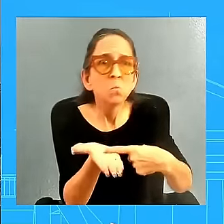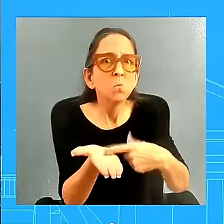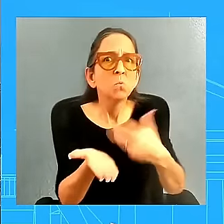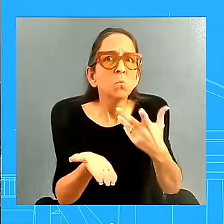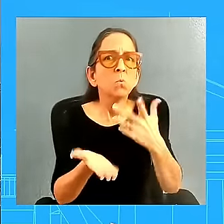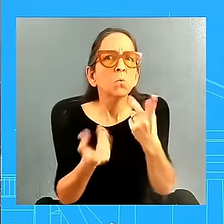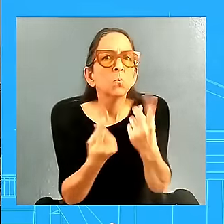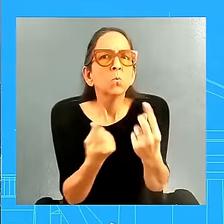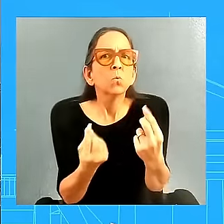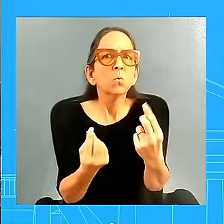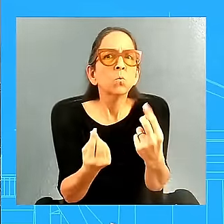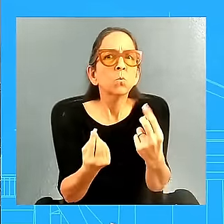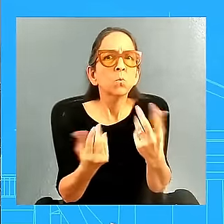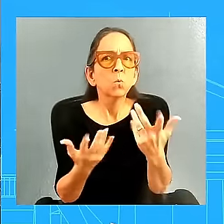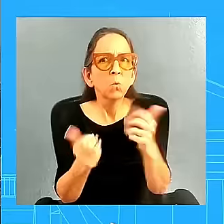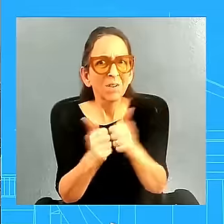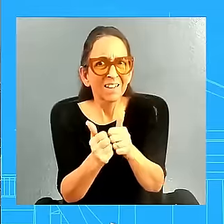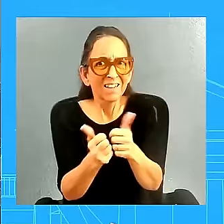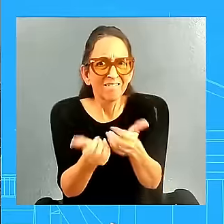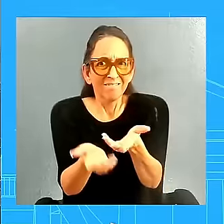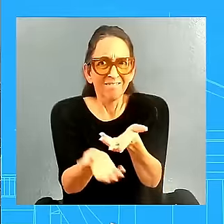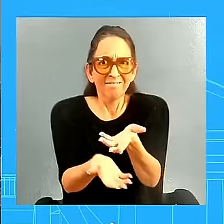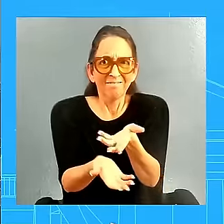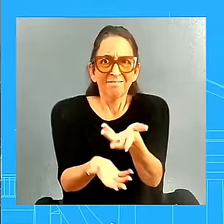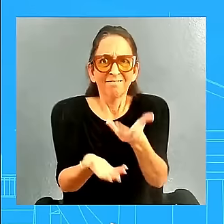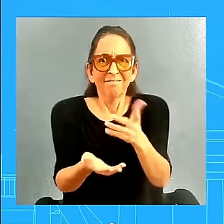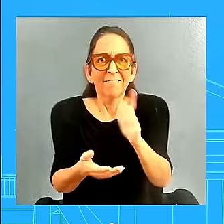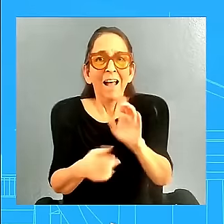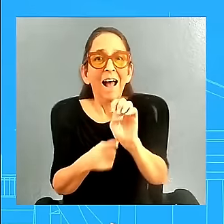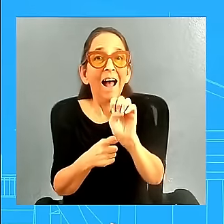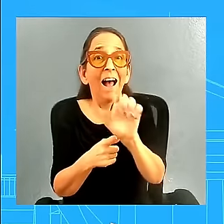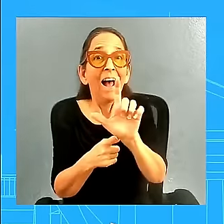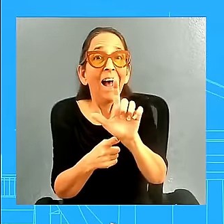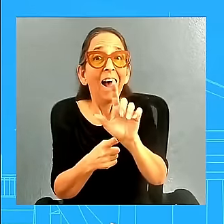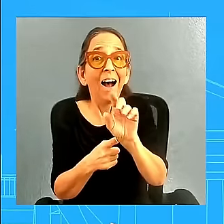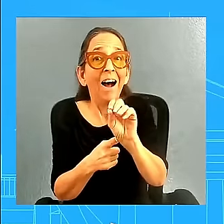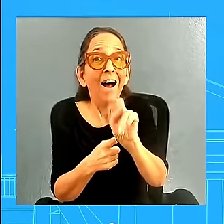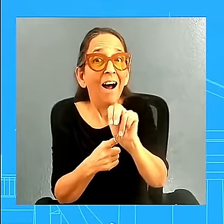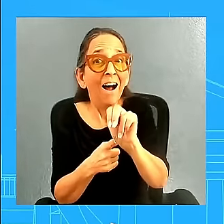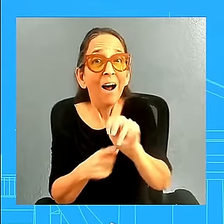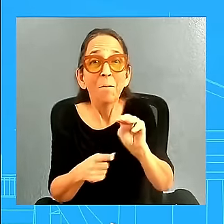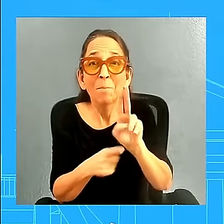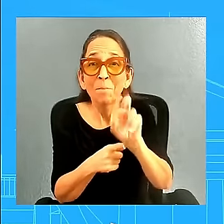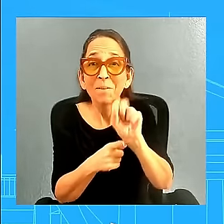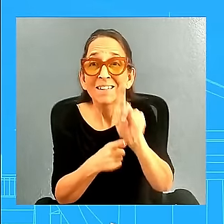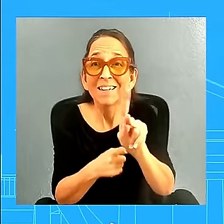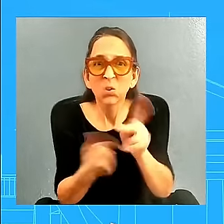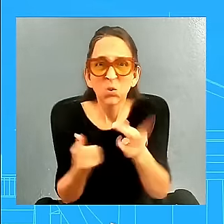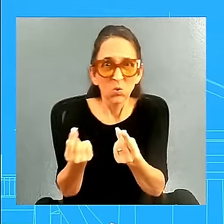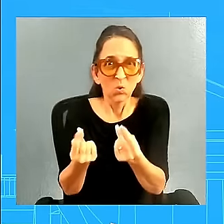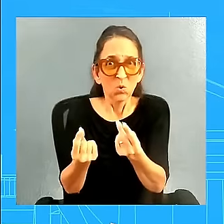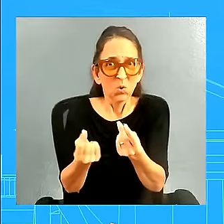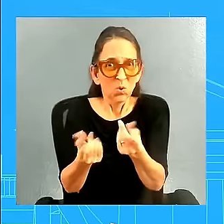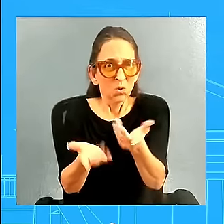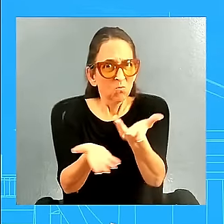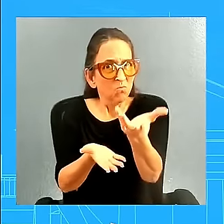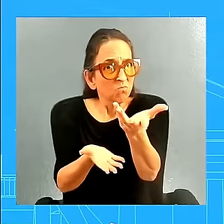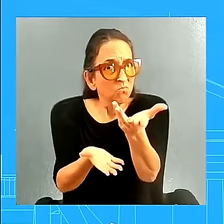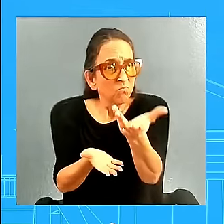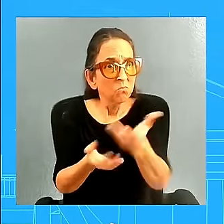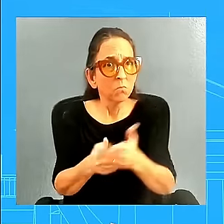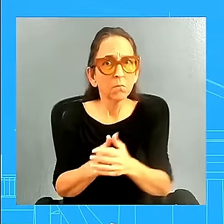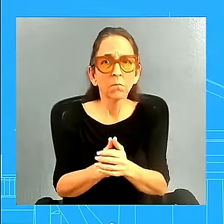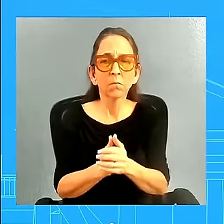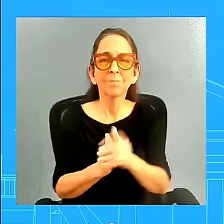Musk is doing with the $1 million? on this particular question, I'm going to have to refer you to the FEC. I just have to be